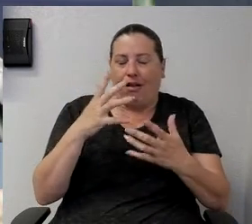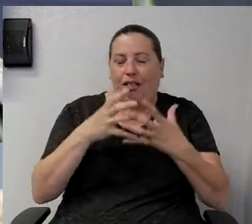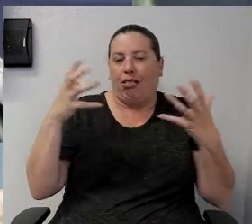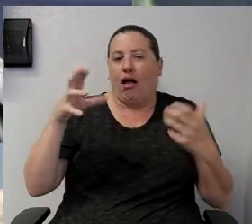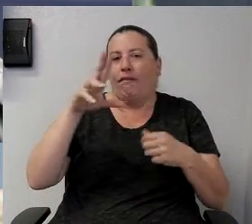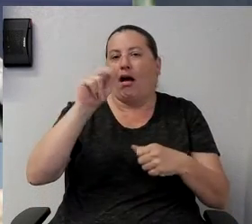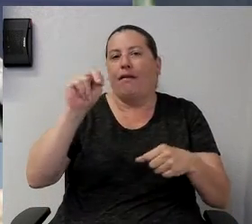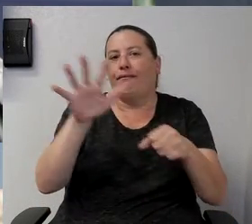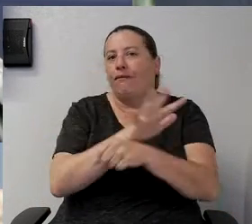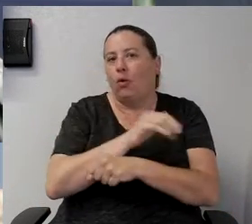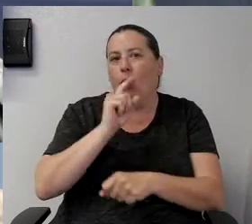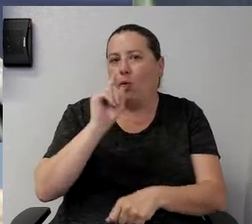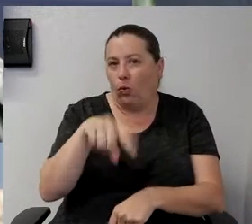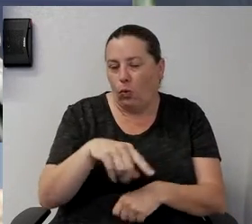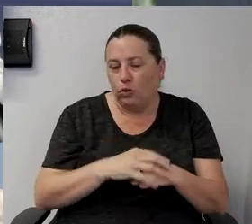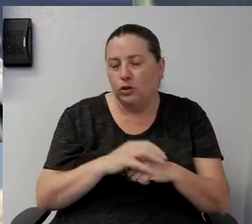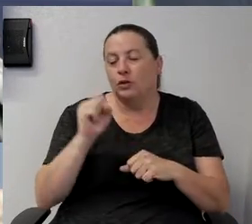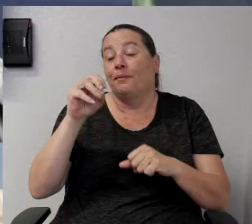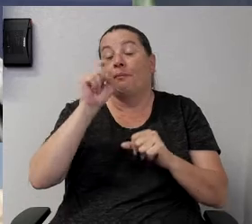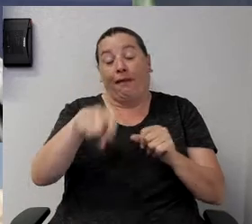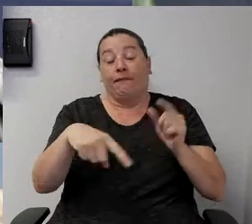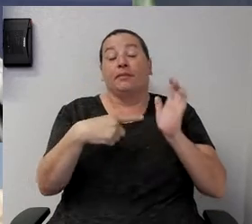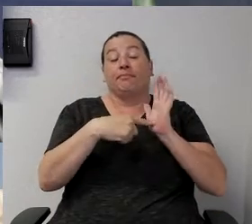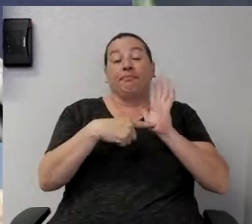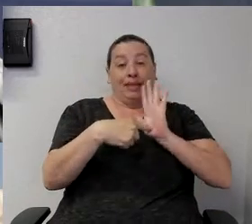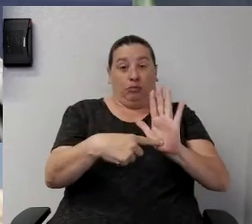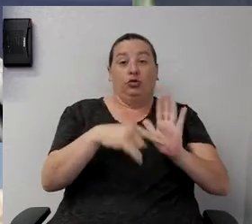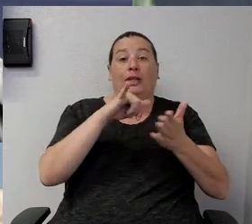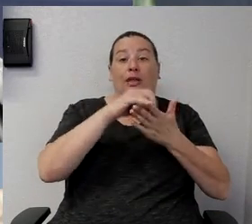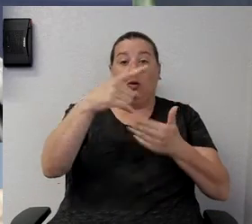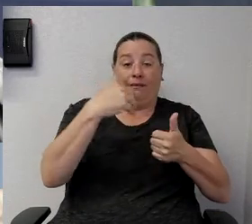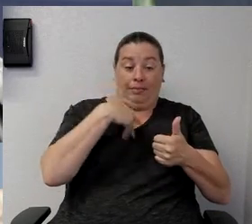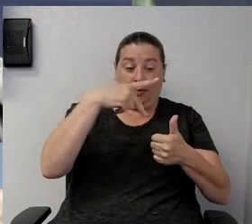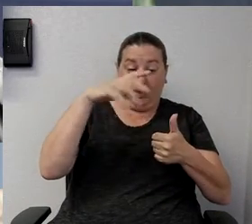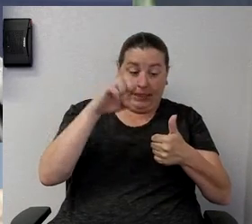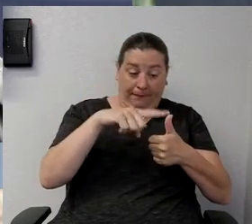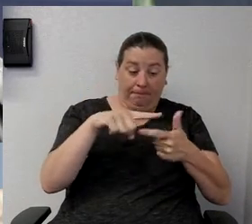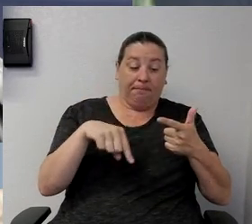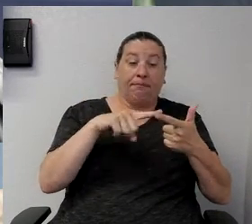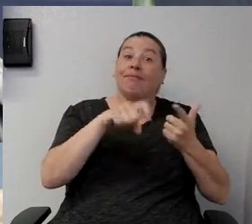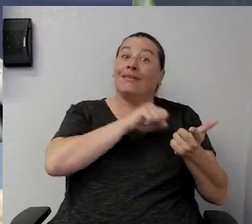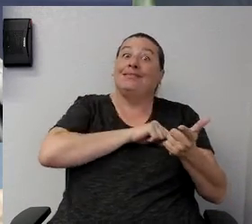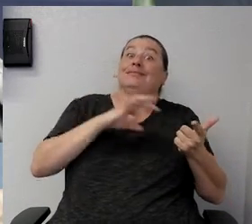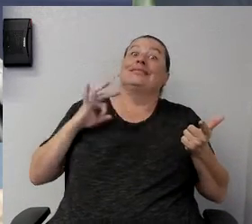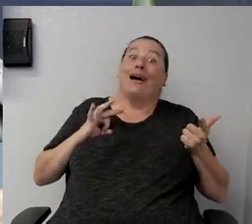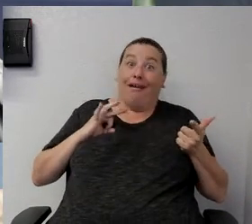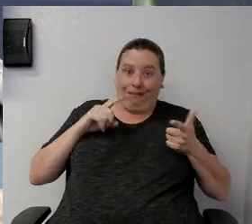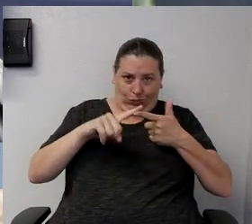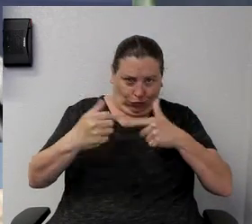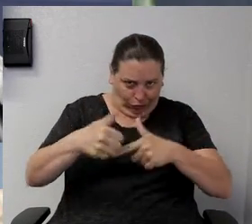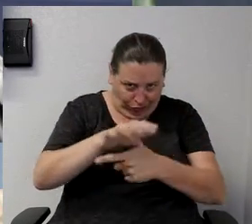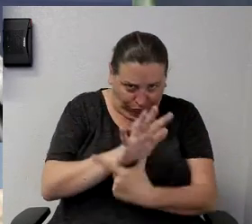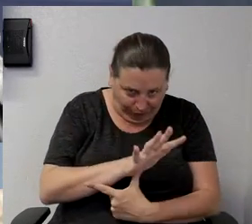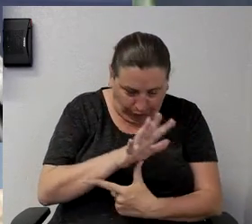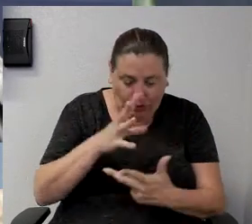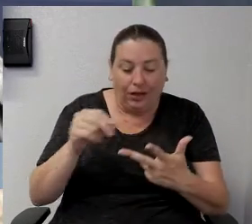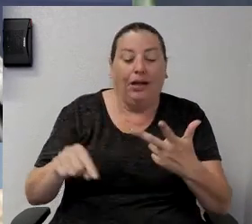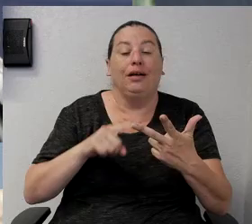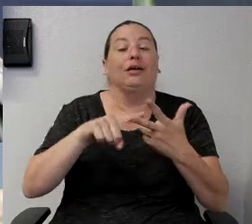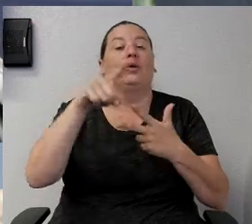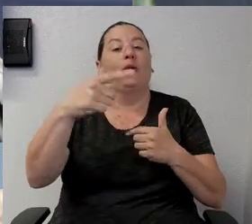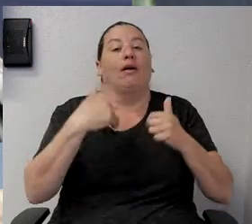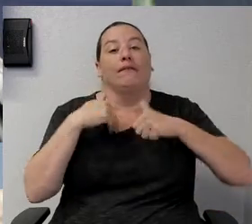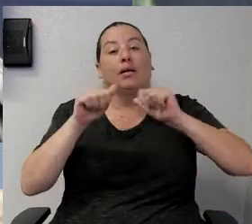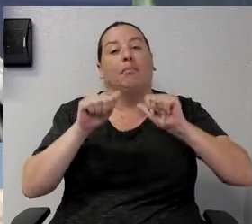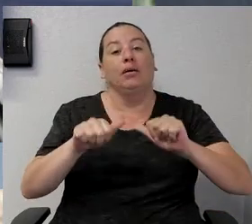you've got a bill to demonstrate that you've got the PPE that you have the staffing to be able to cover it and that you do have the ability